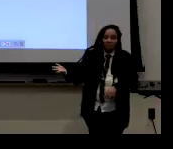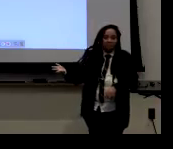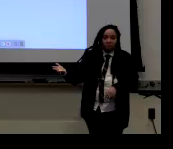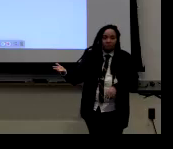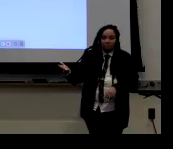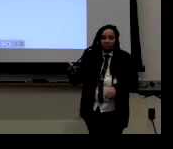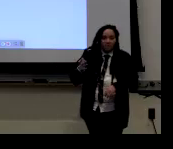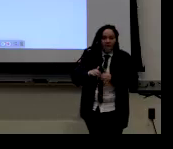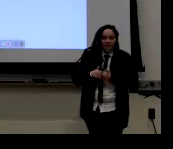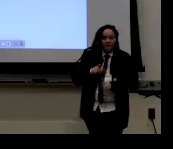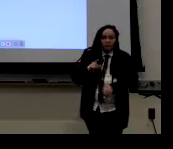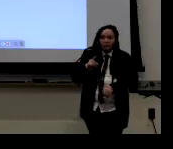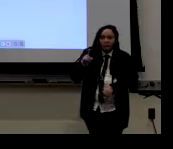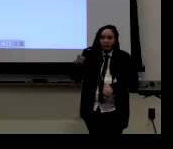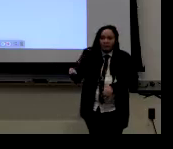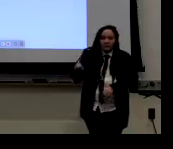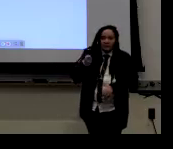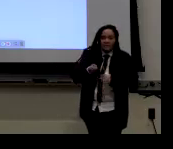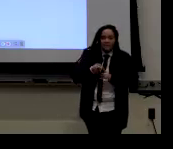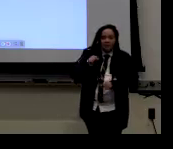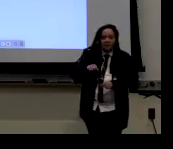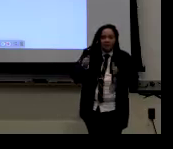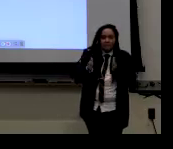I don't know. I haven't, I have no data on that.